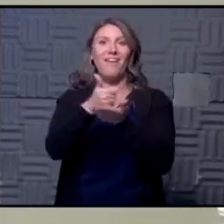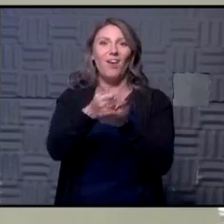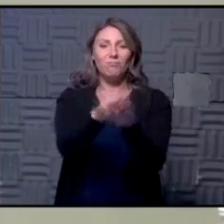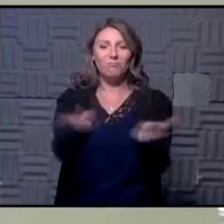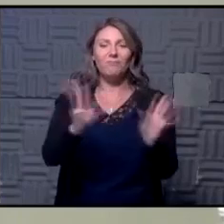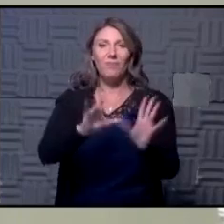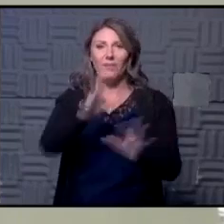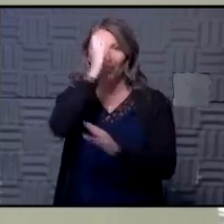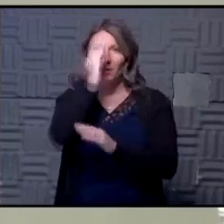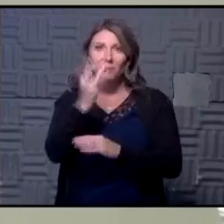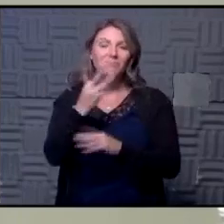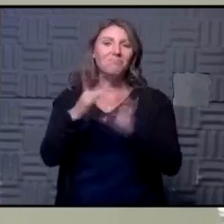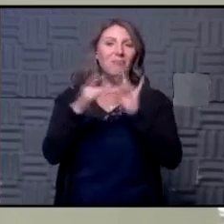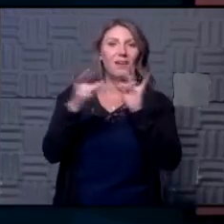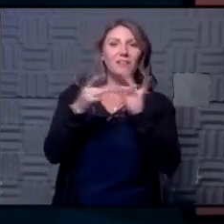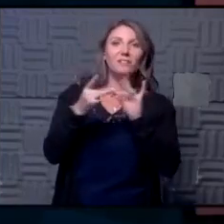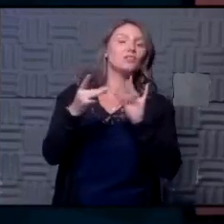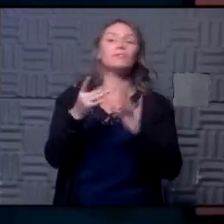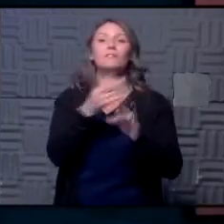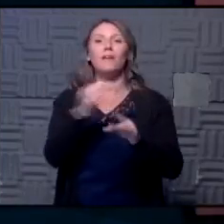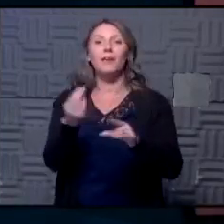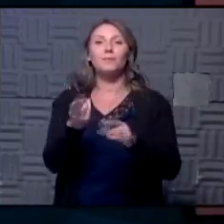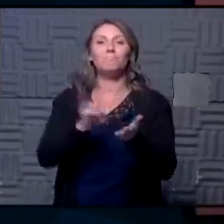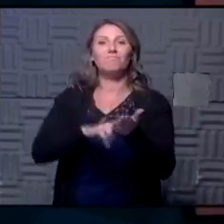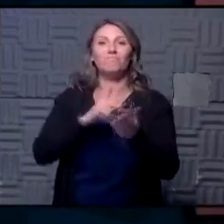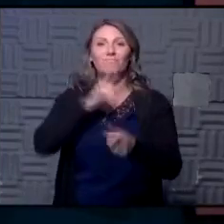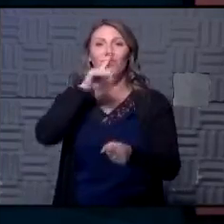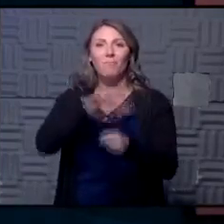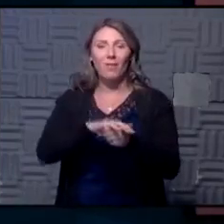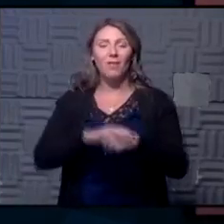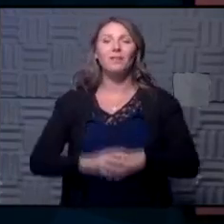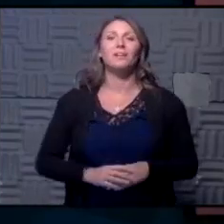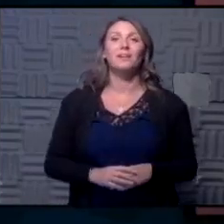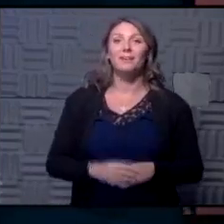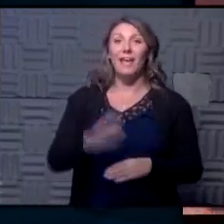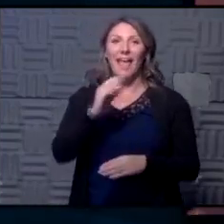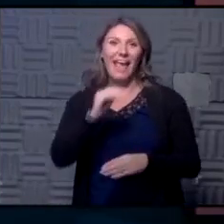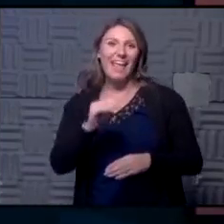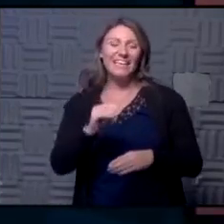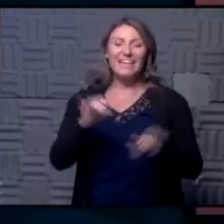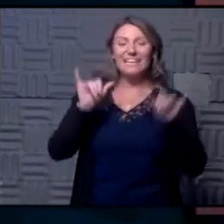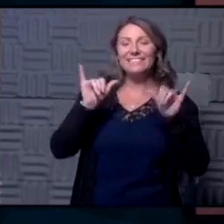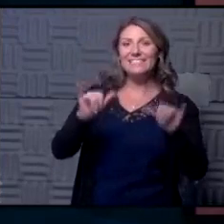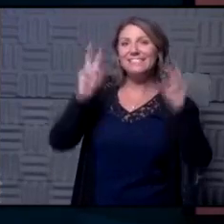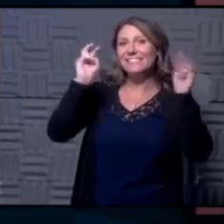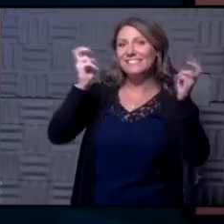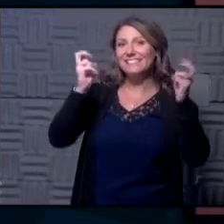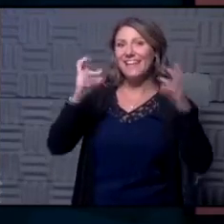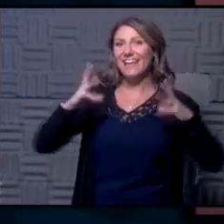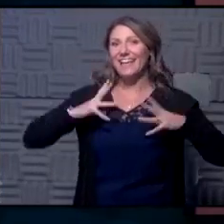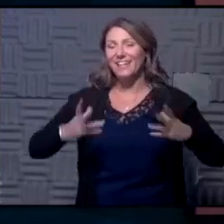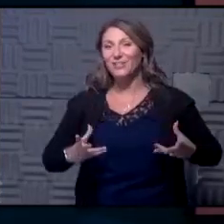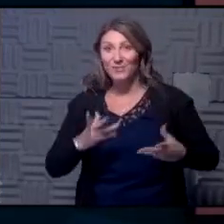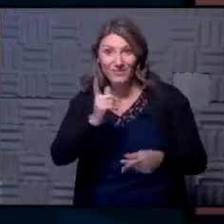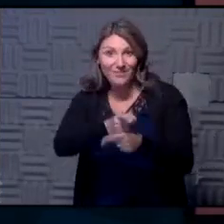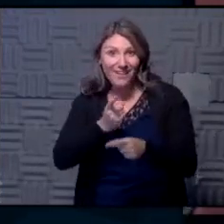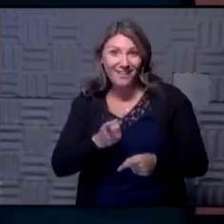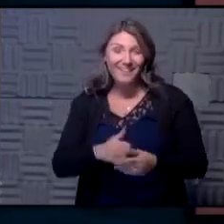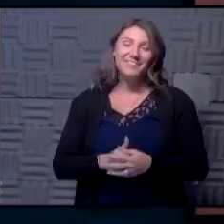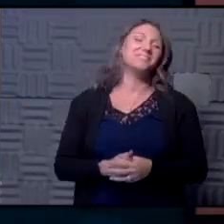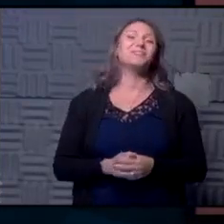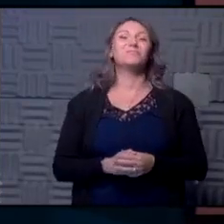by signing the keep one go well pledge and take advantage of some staycation time I think you were mentioning that's a good way to get out there right